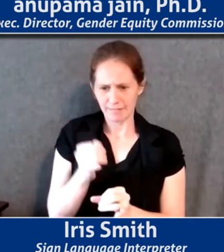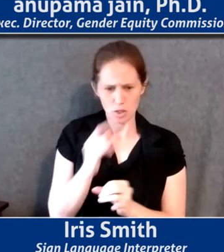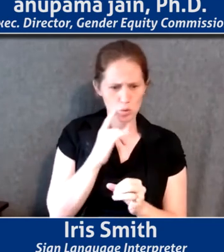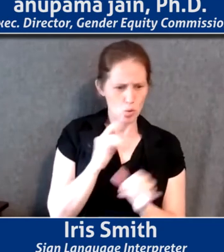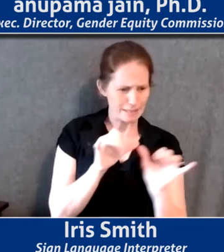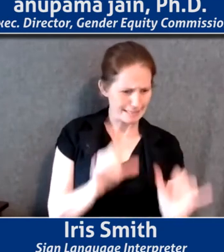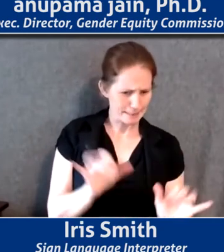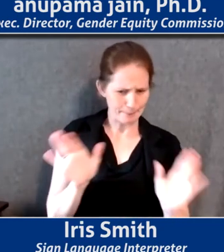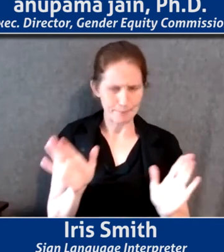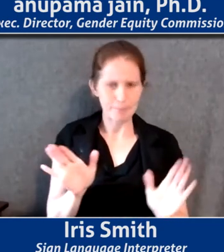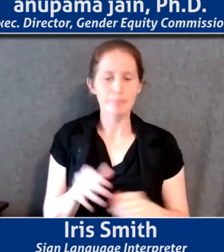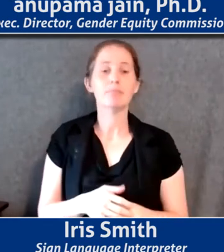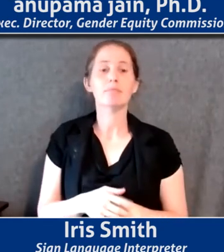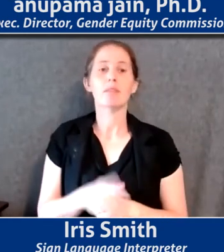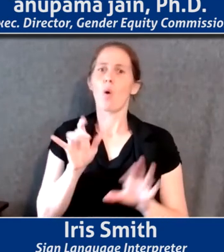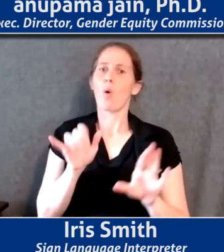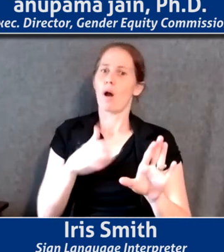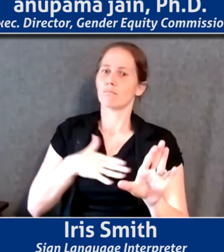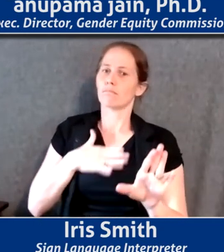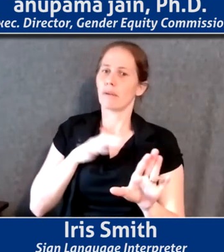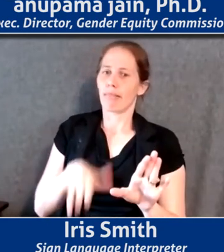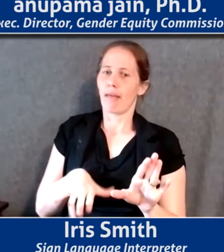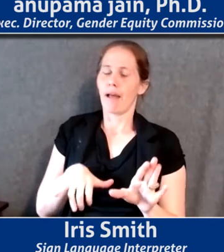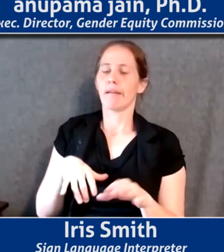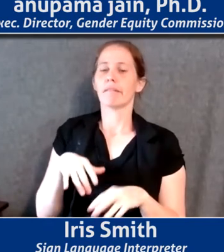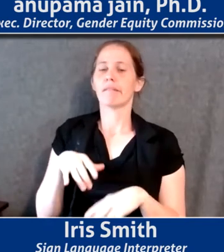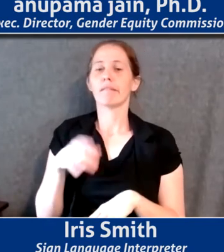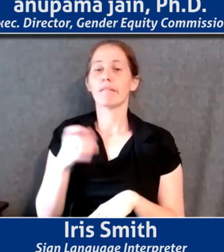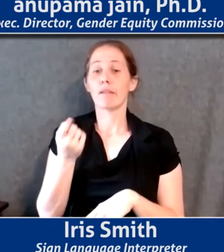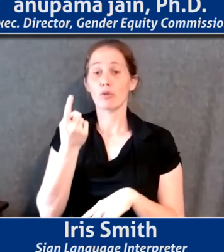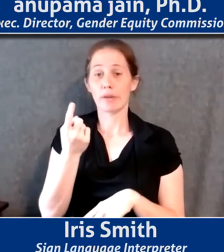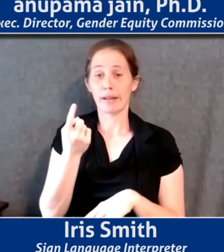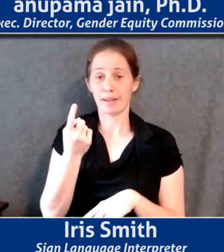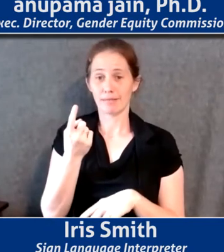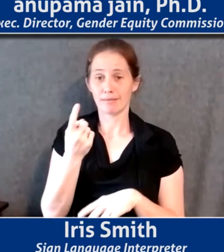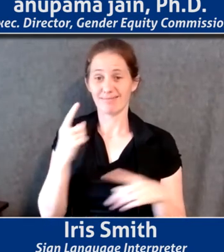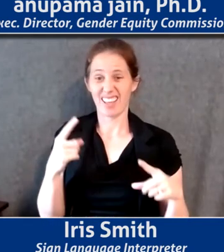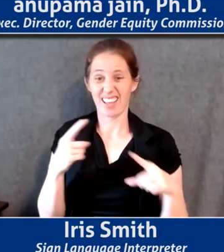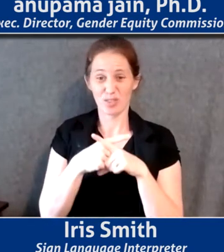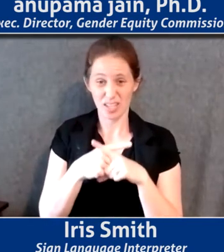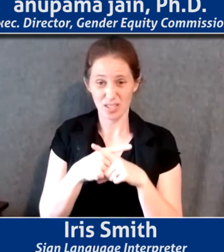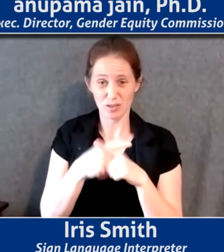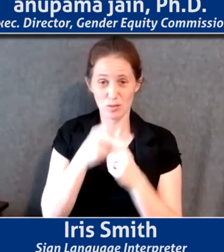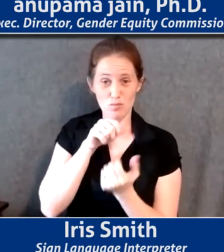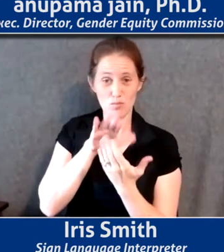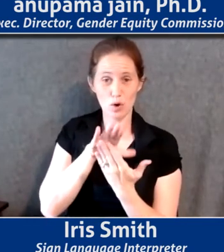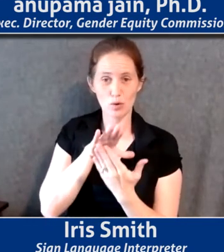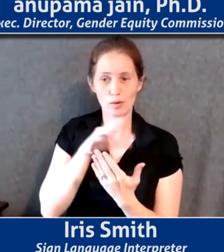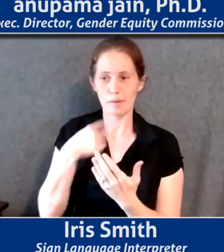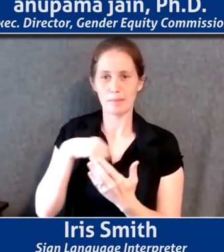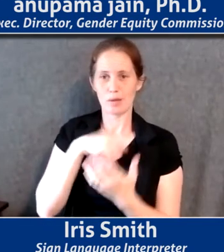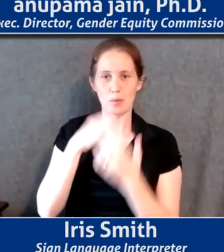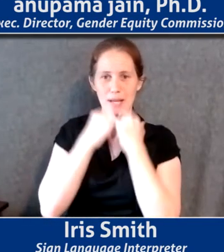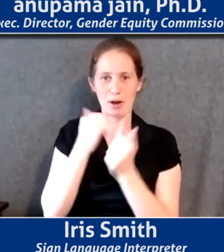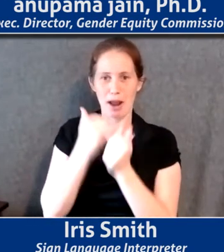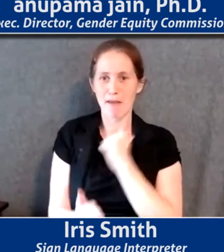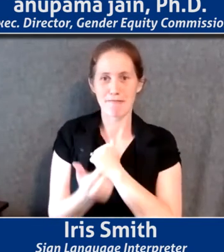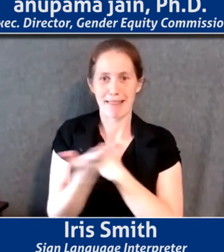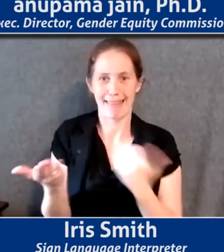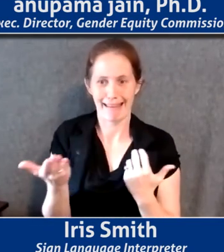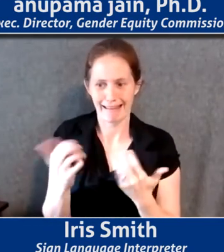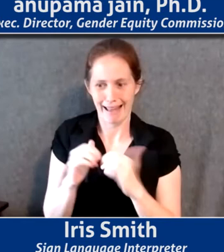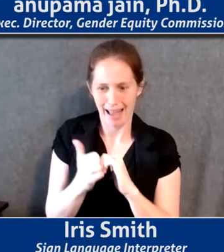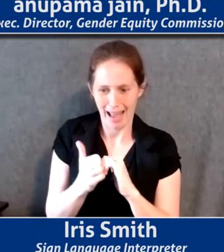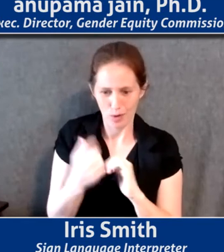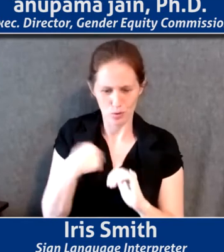I appreciate you saying that. In some ways, taking an intersectional approach means that we care about everything. And so how do